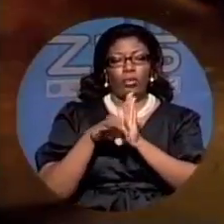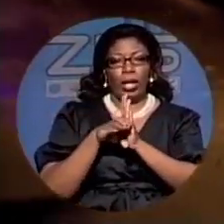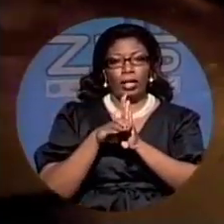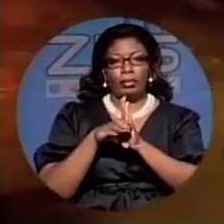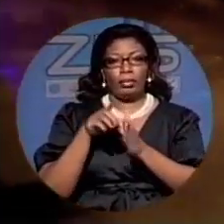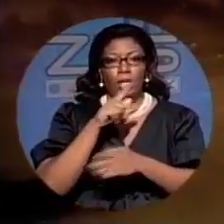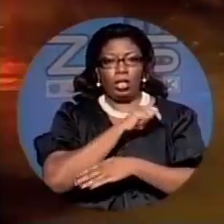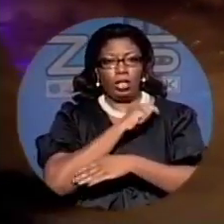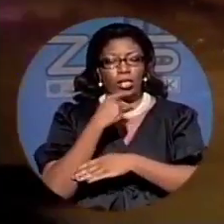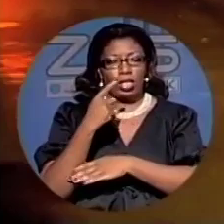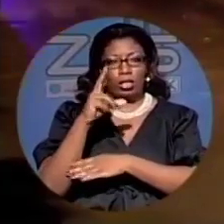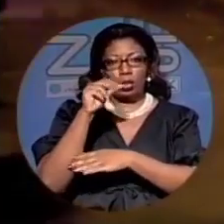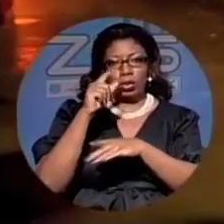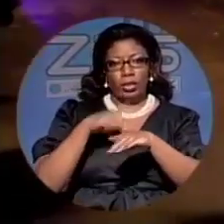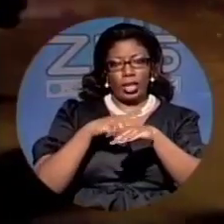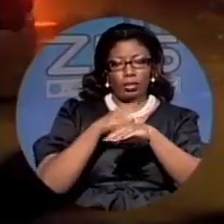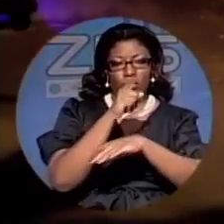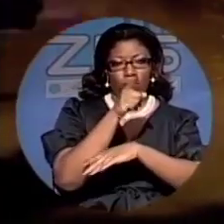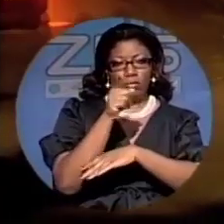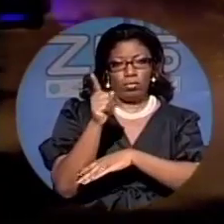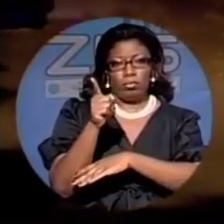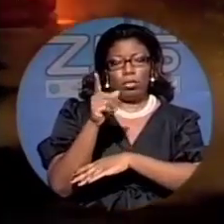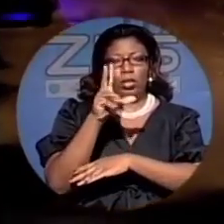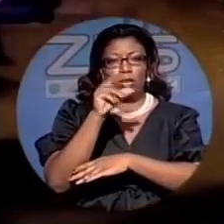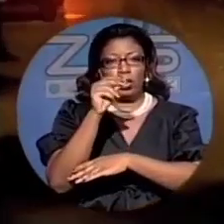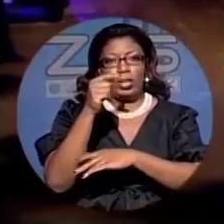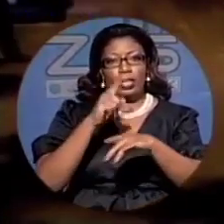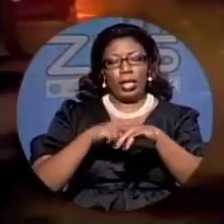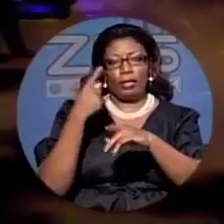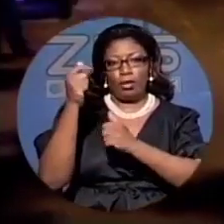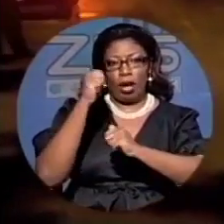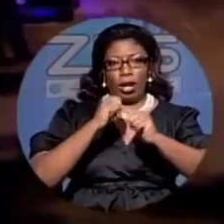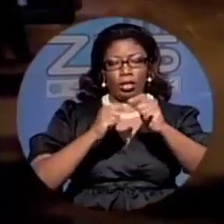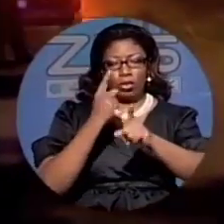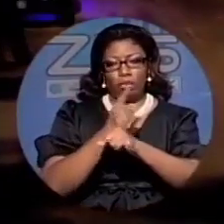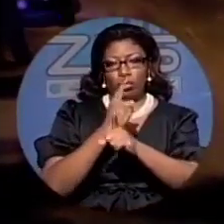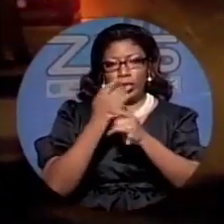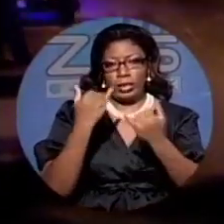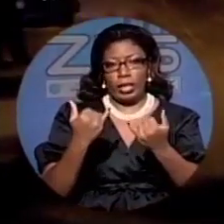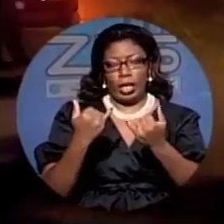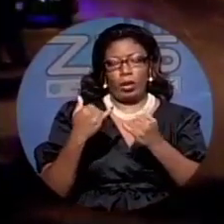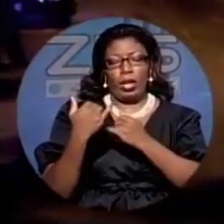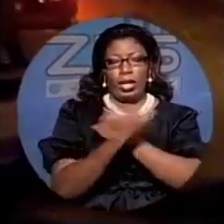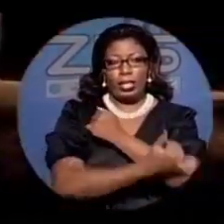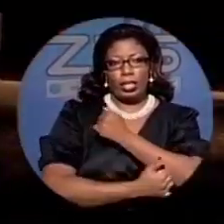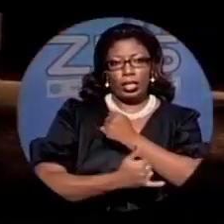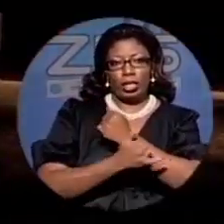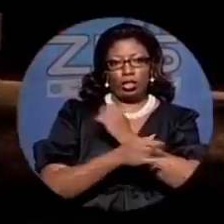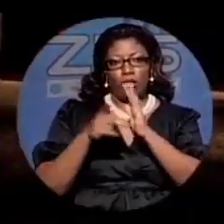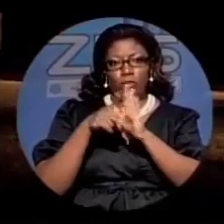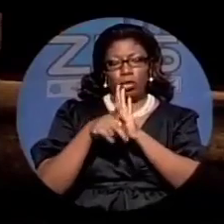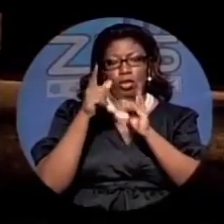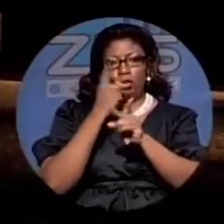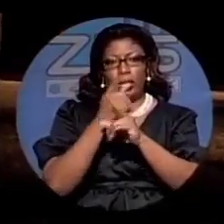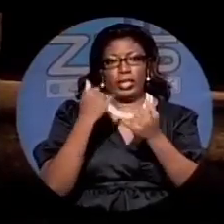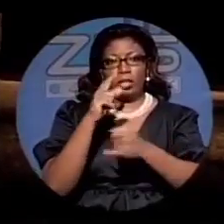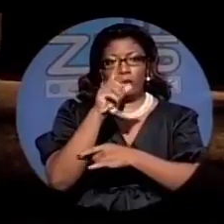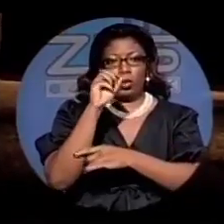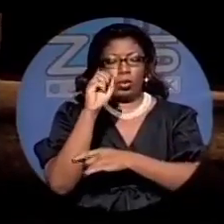says this is no time to point fingers. It's time for action, especially with the country's murder rate at 101